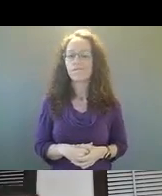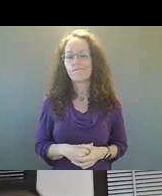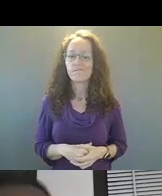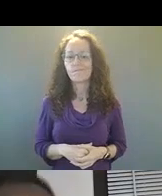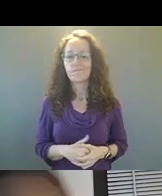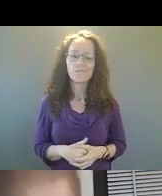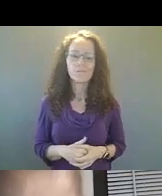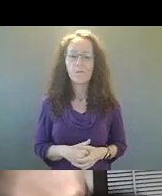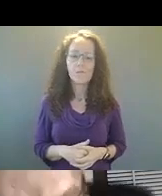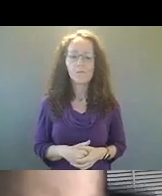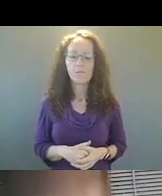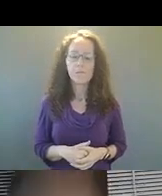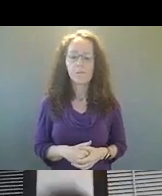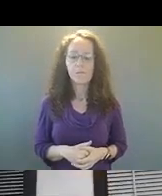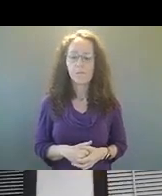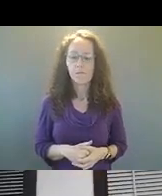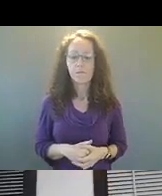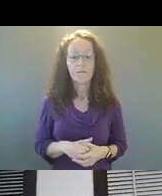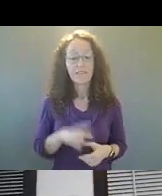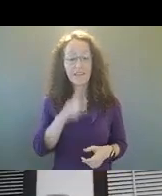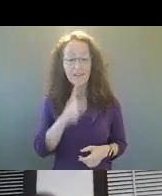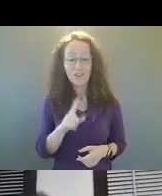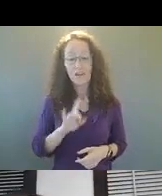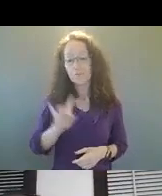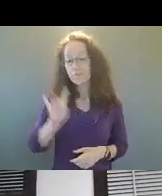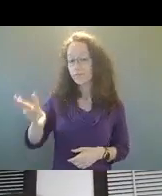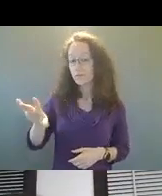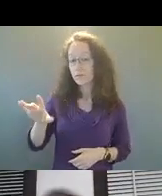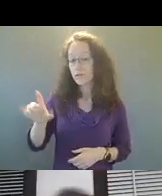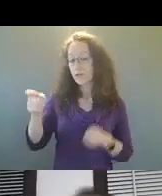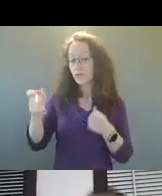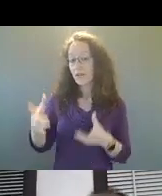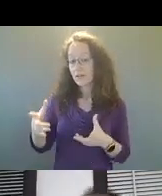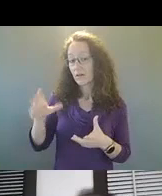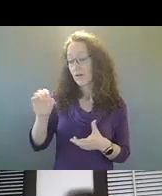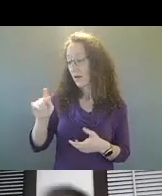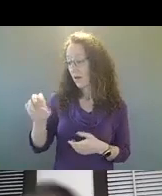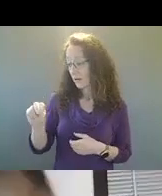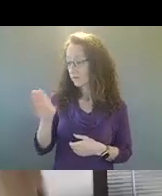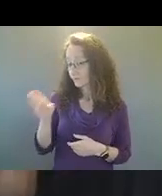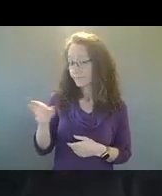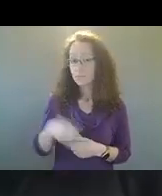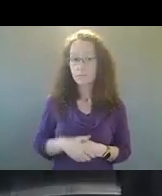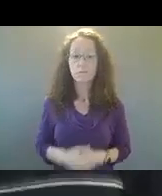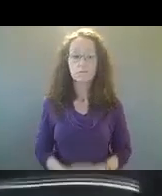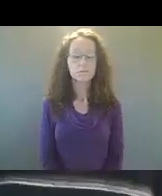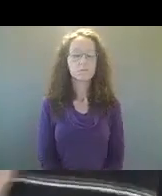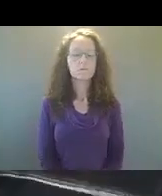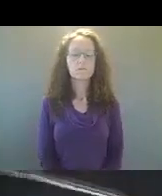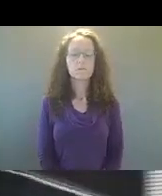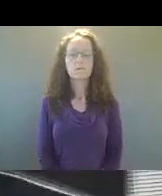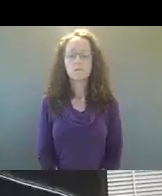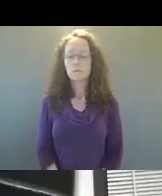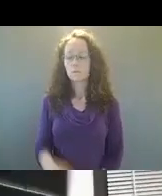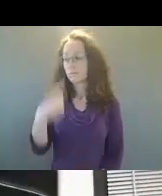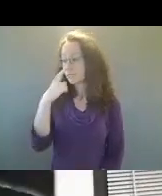and I will, um, actually throw this to director cotton, um, just to speak